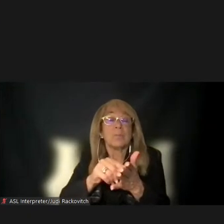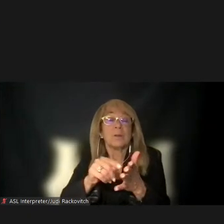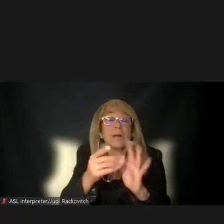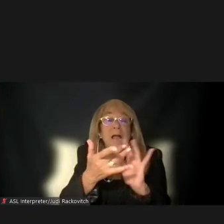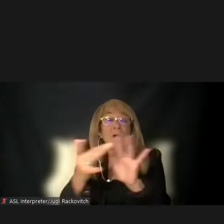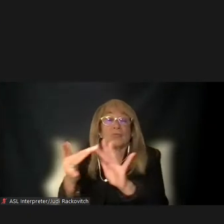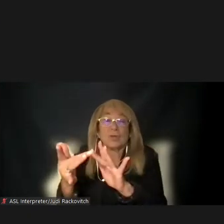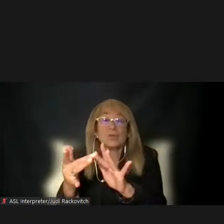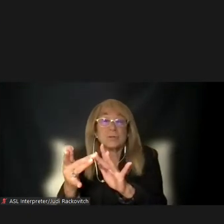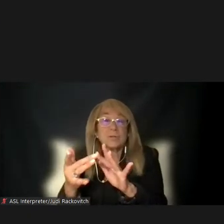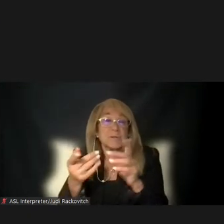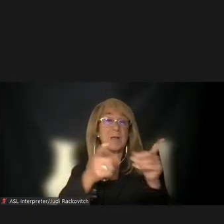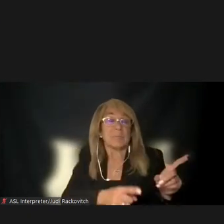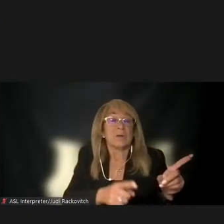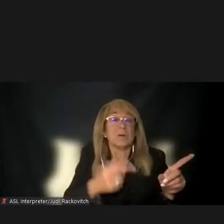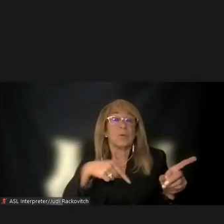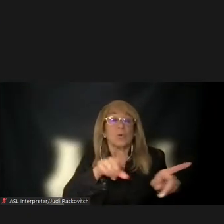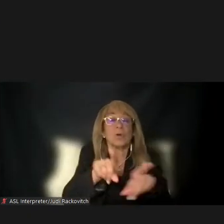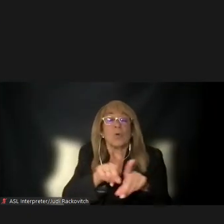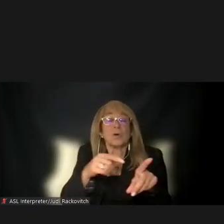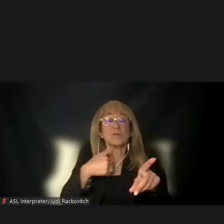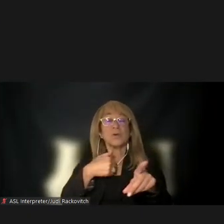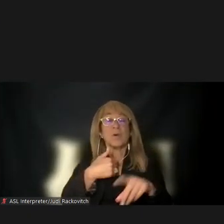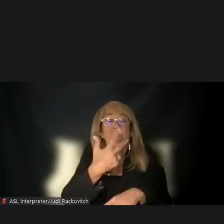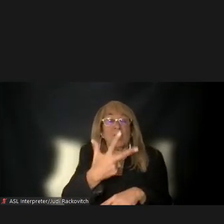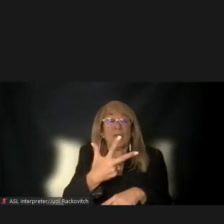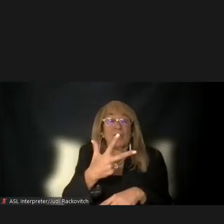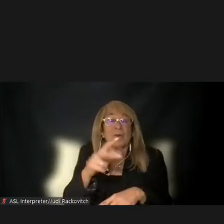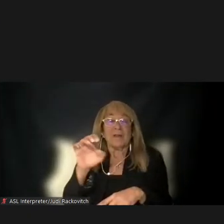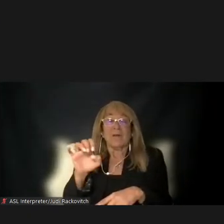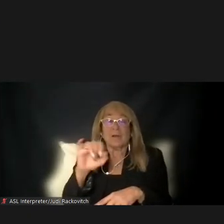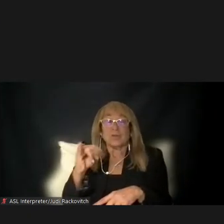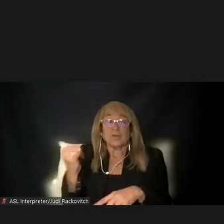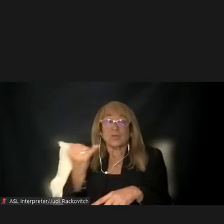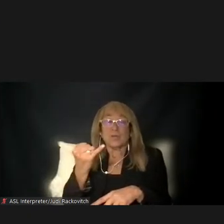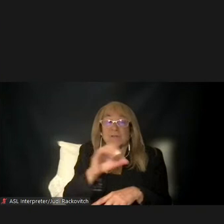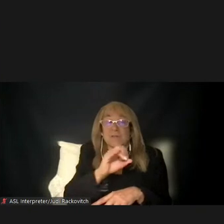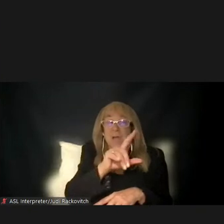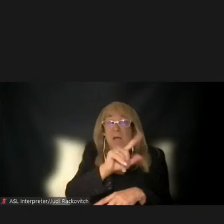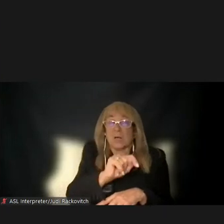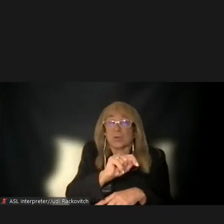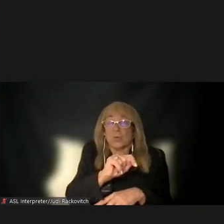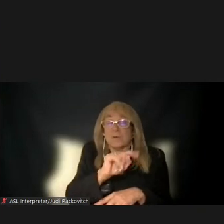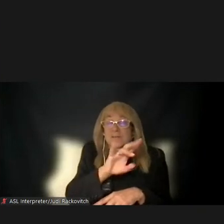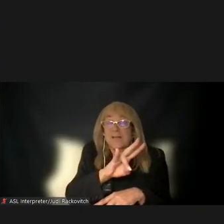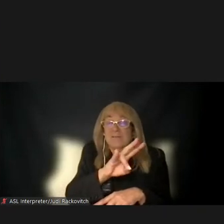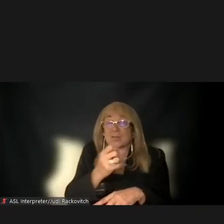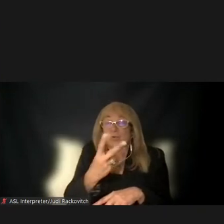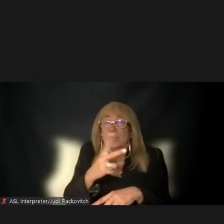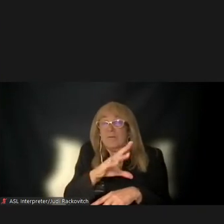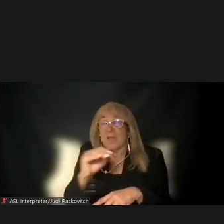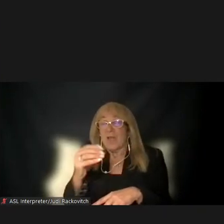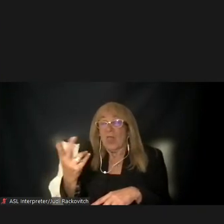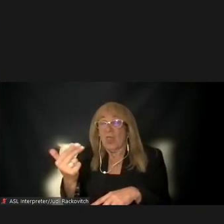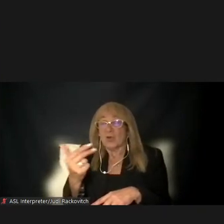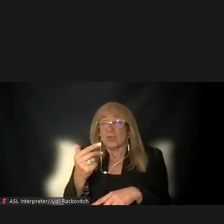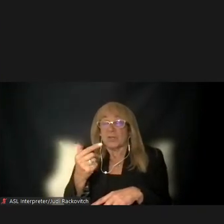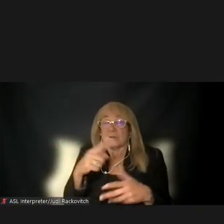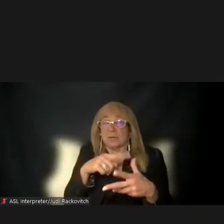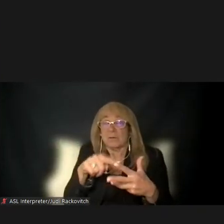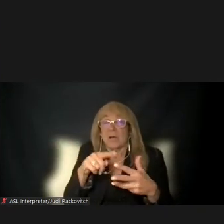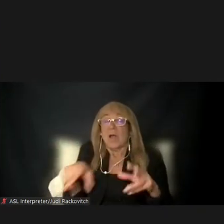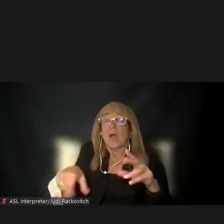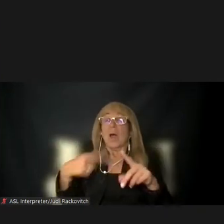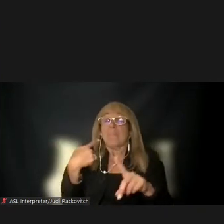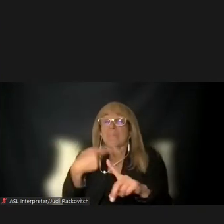We also held three environmental justice outreach webinars on October 7th, 12th, and 13th, in addition to the three sessions this week.